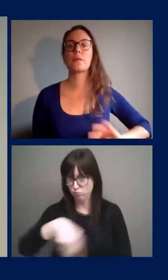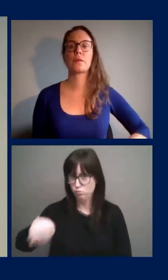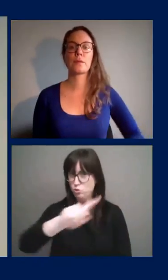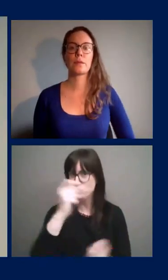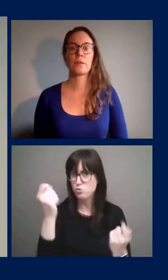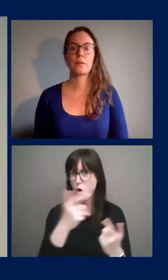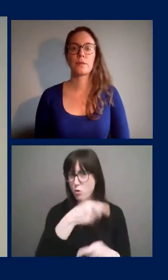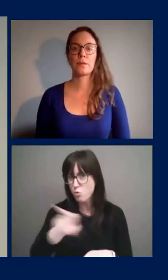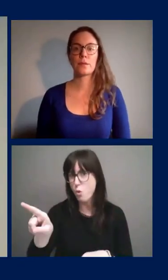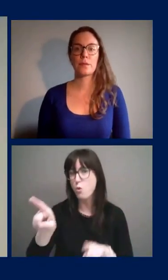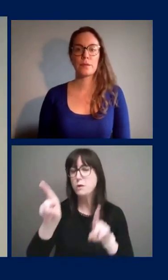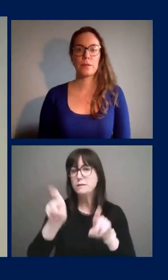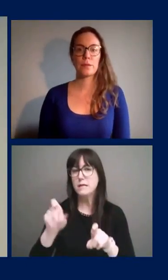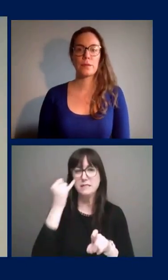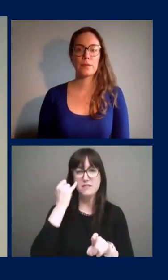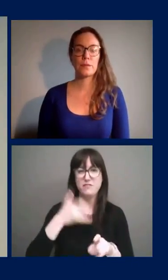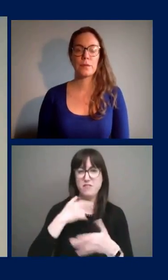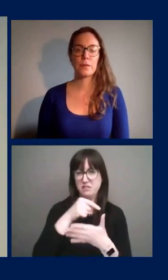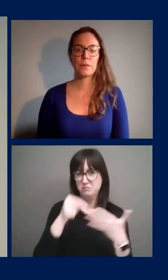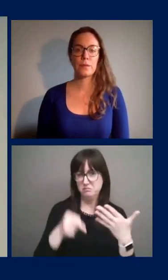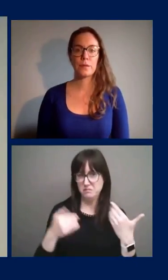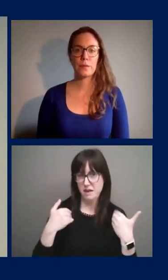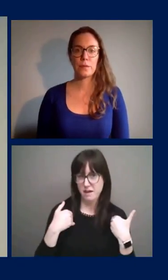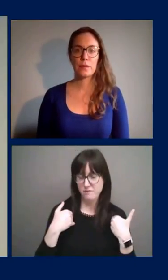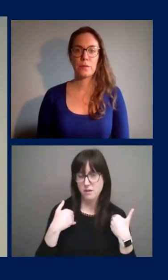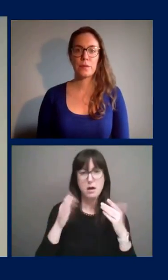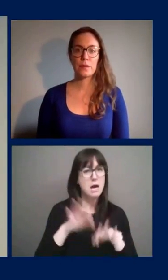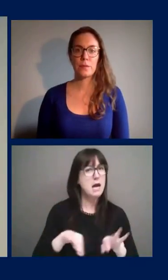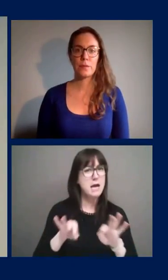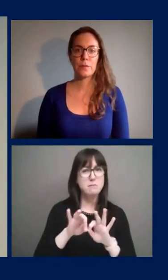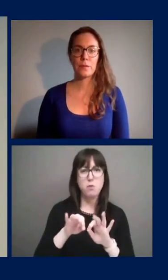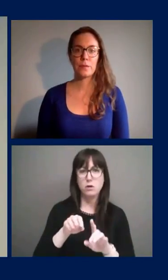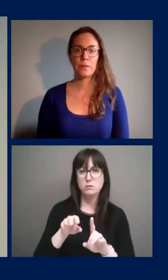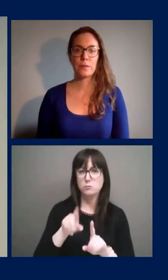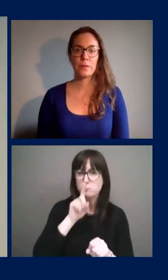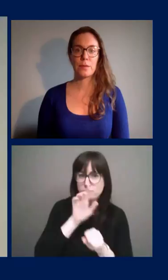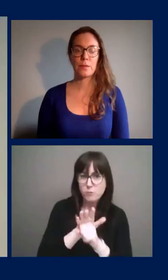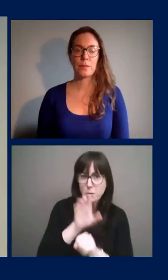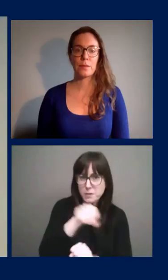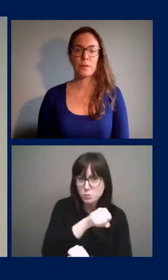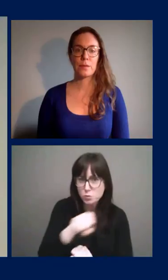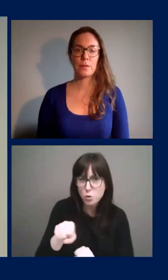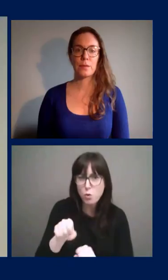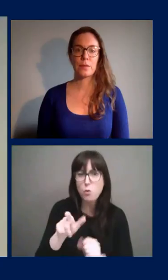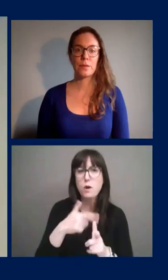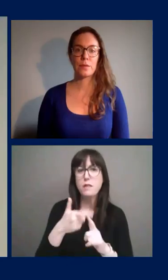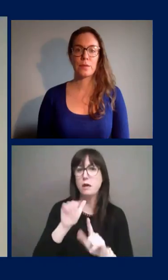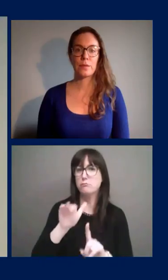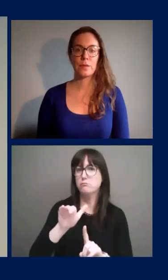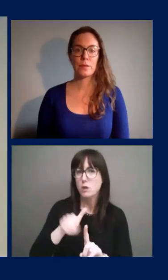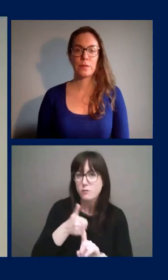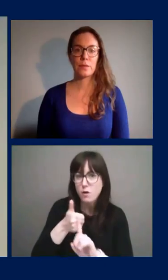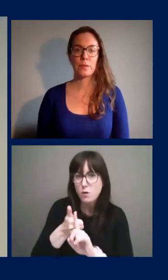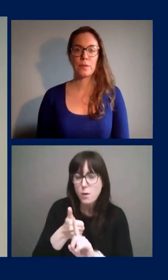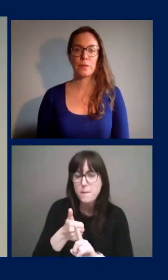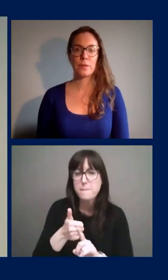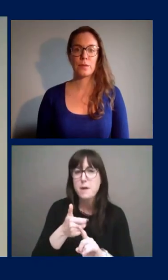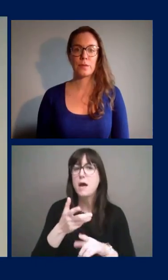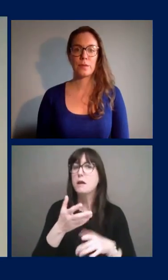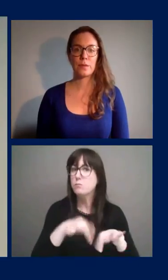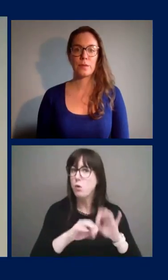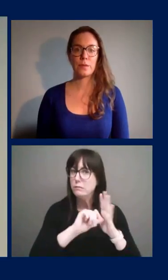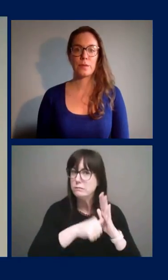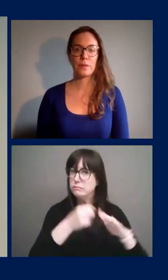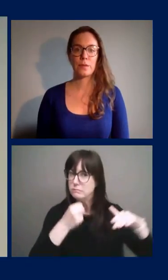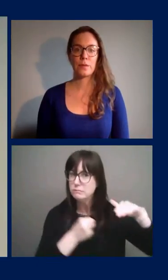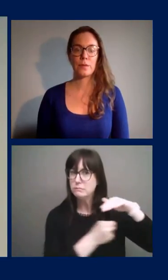identify people with COVID-19 infections and follow up quickly with them to provide information and the importance of self-isolating, and to identify their